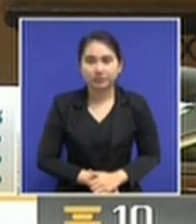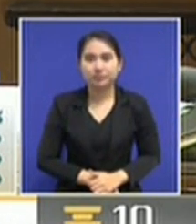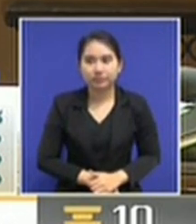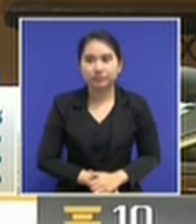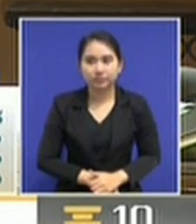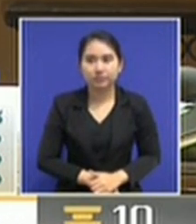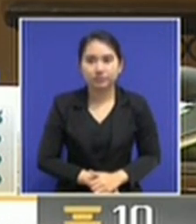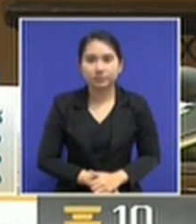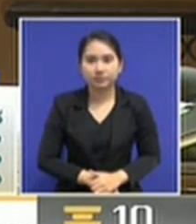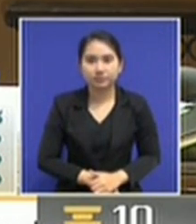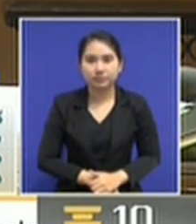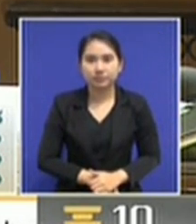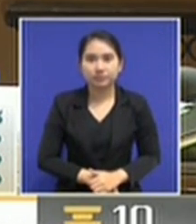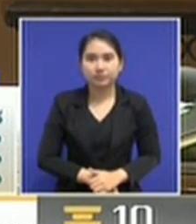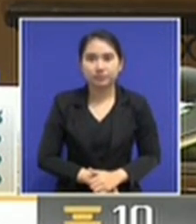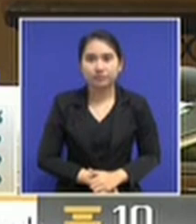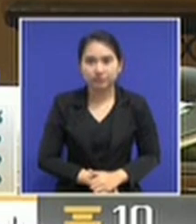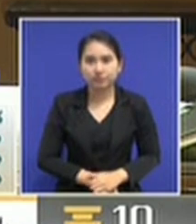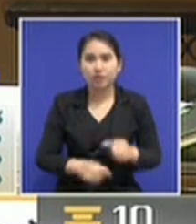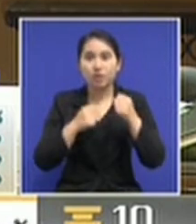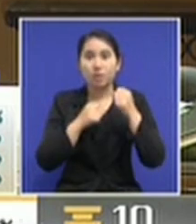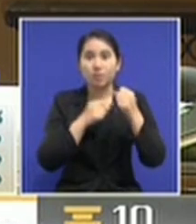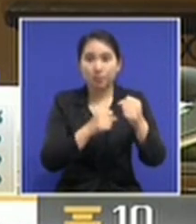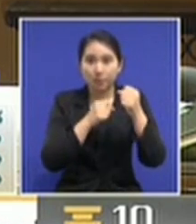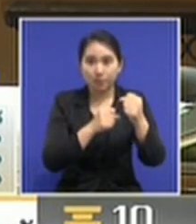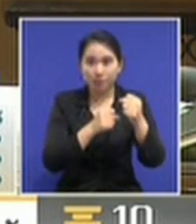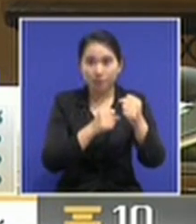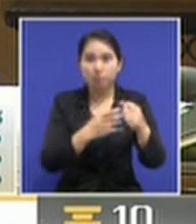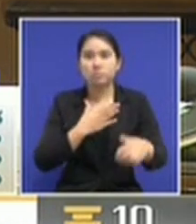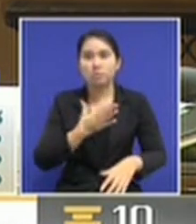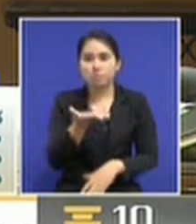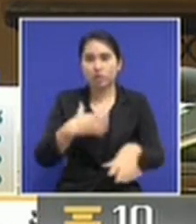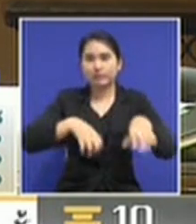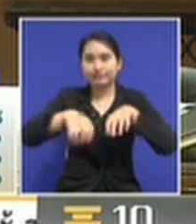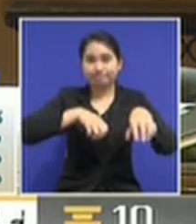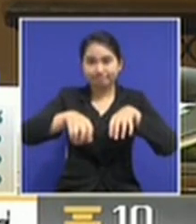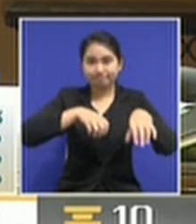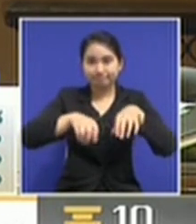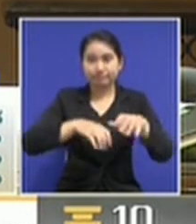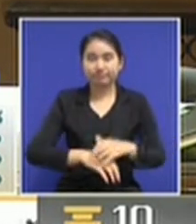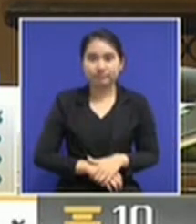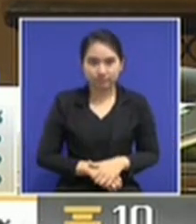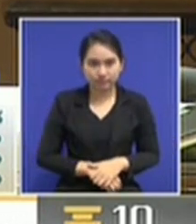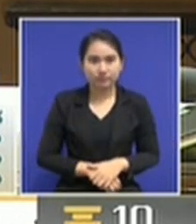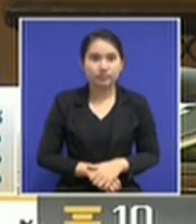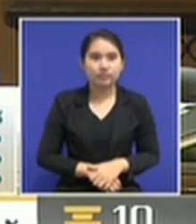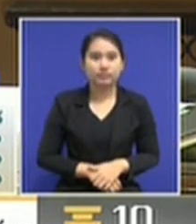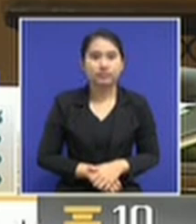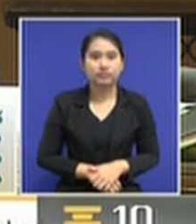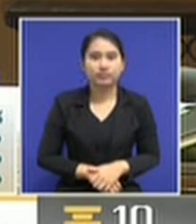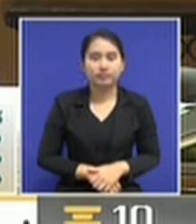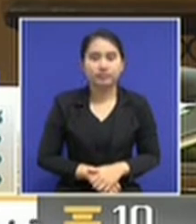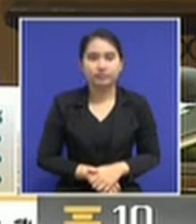I admit it, but I support dictatorship that is democratic. Yes. So he has quite a new term